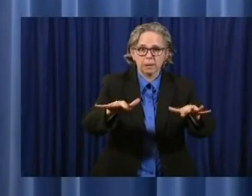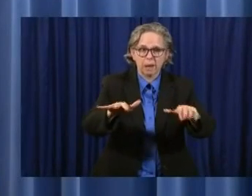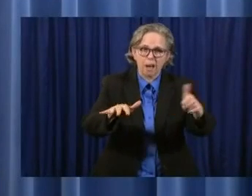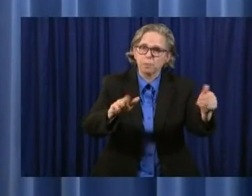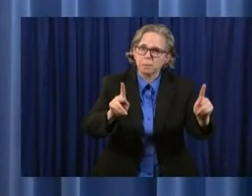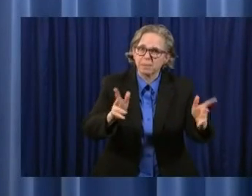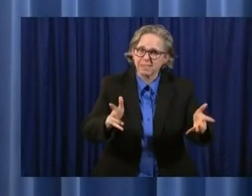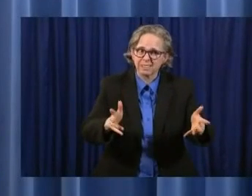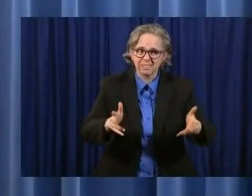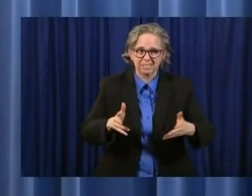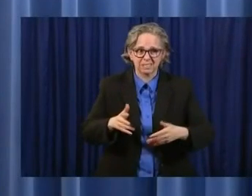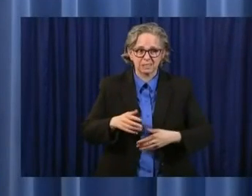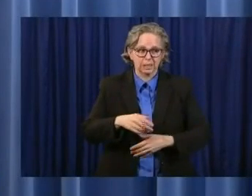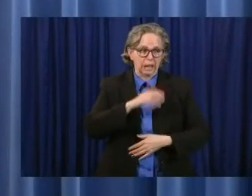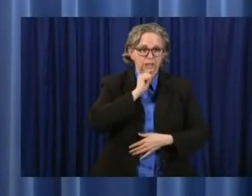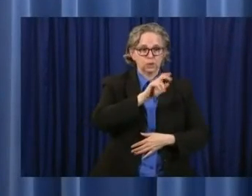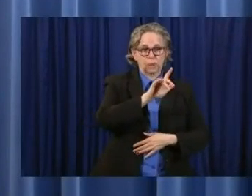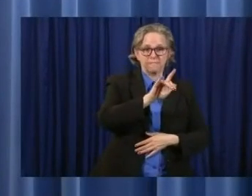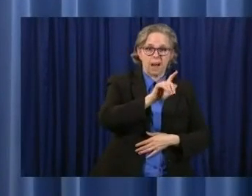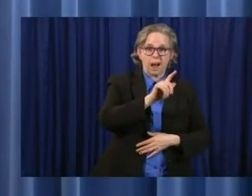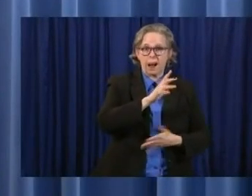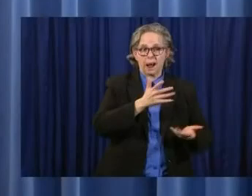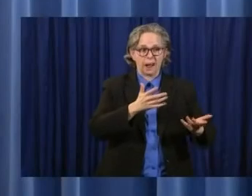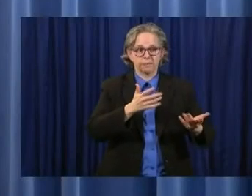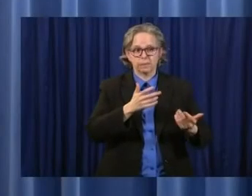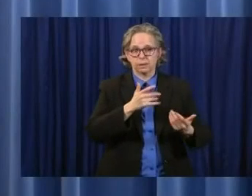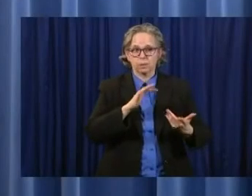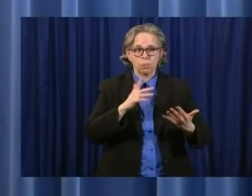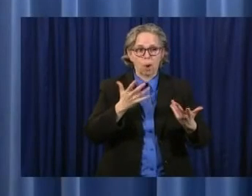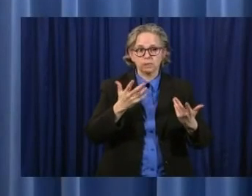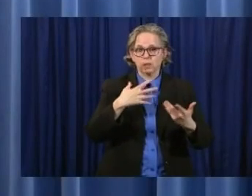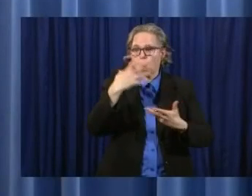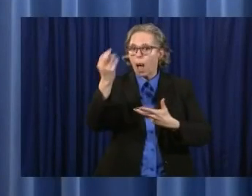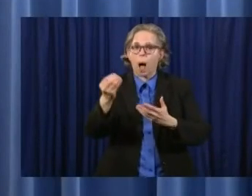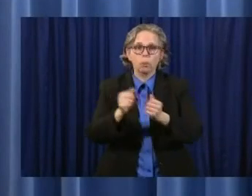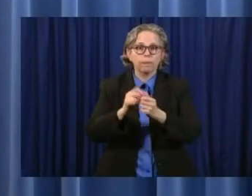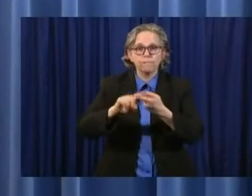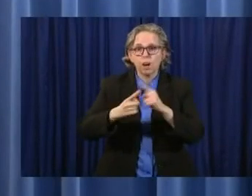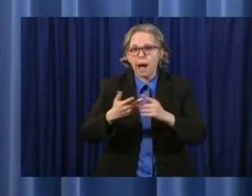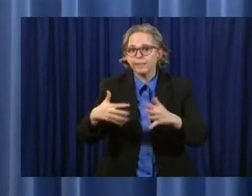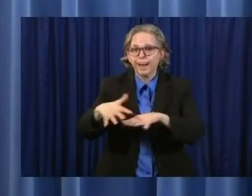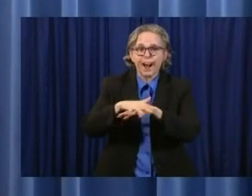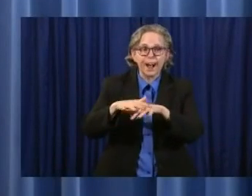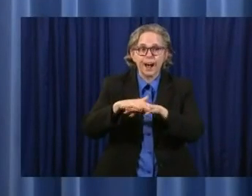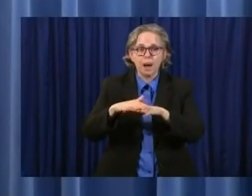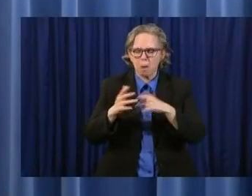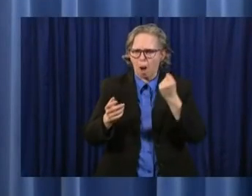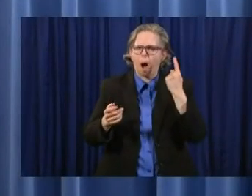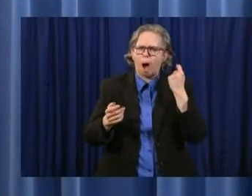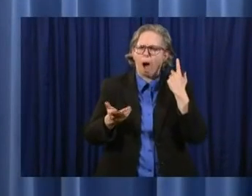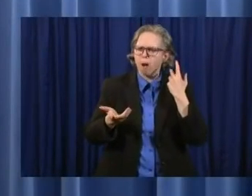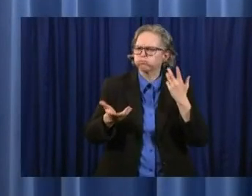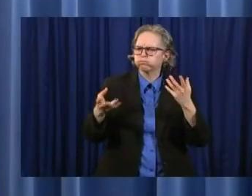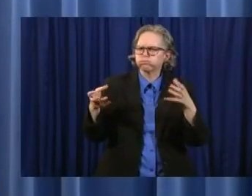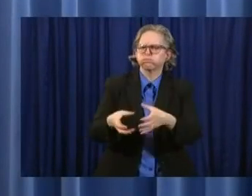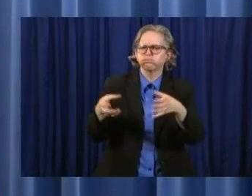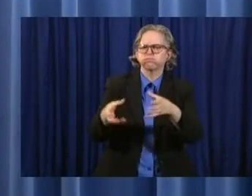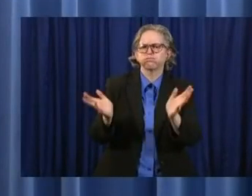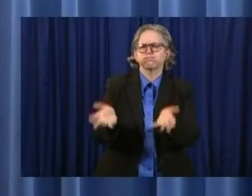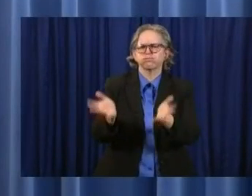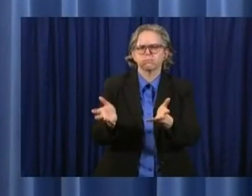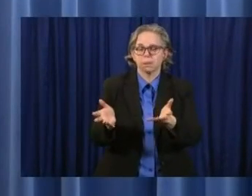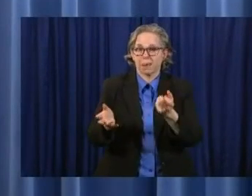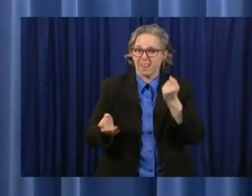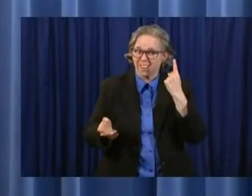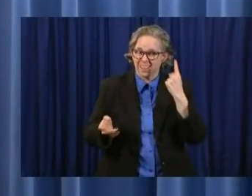-old, uh, you know, who wants to get together with their friends, you know, I fully understand all that. The only thing that, 25